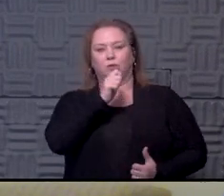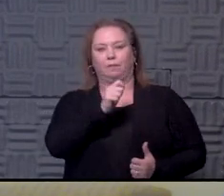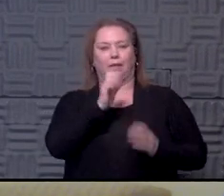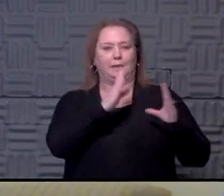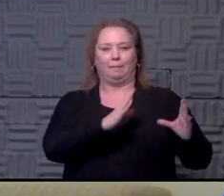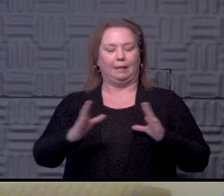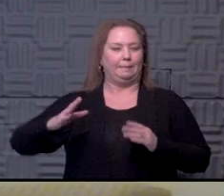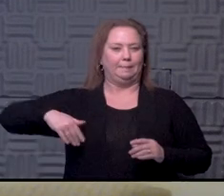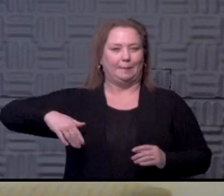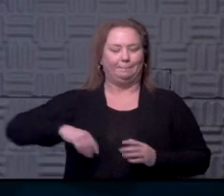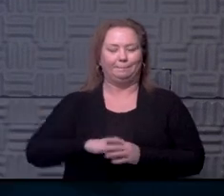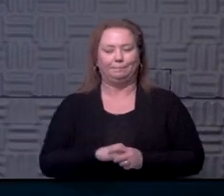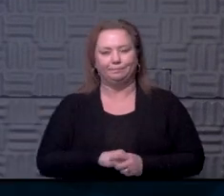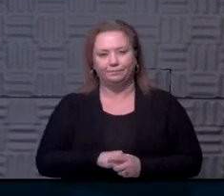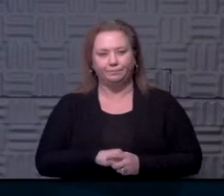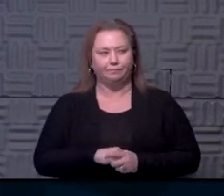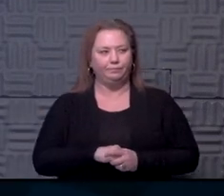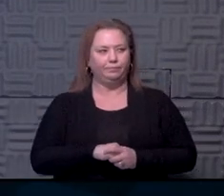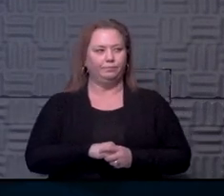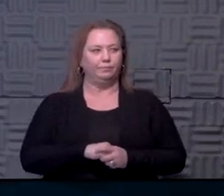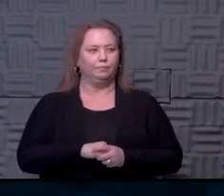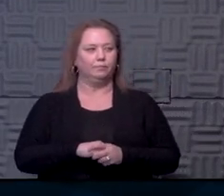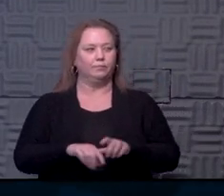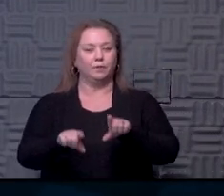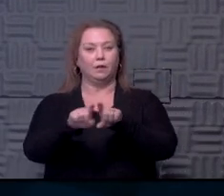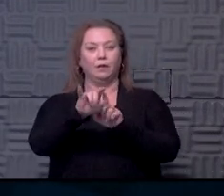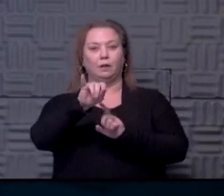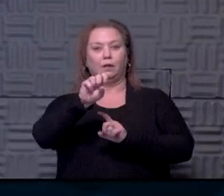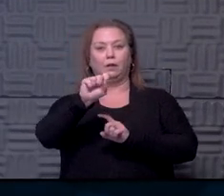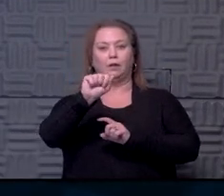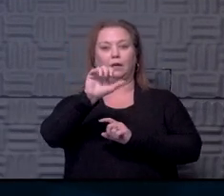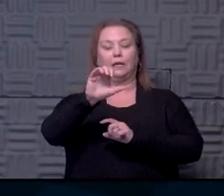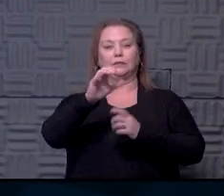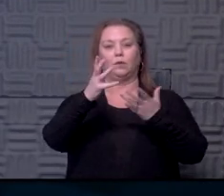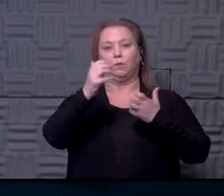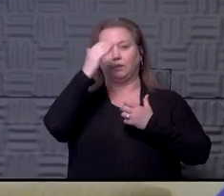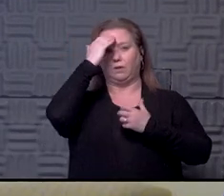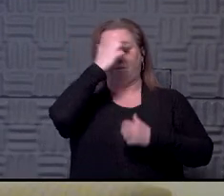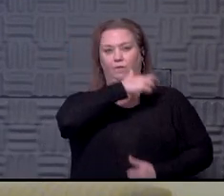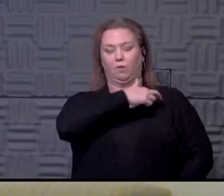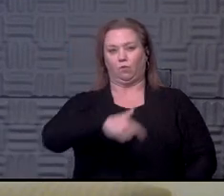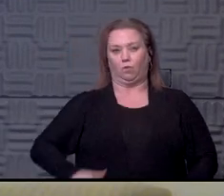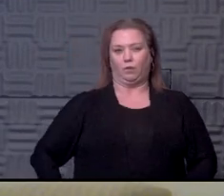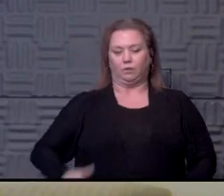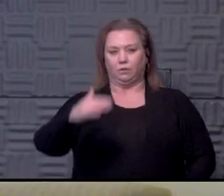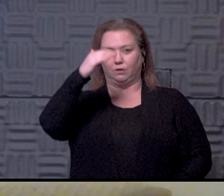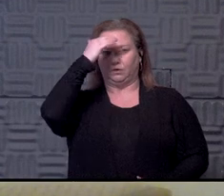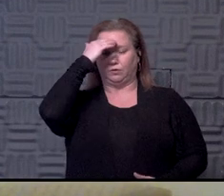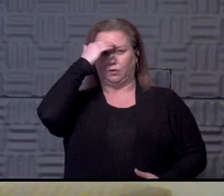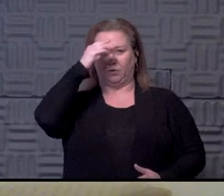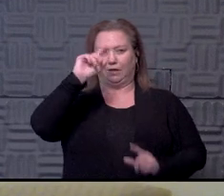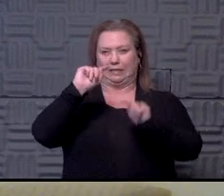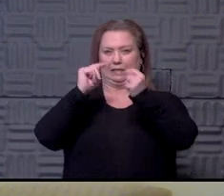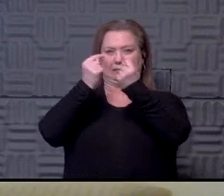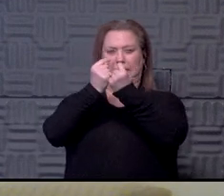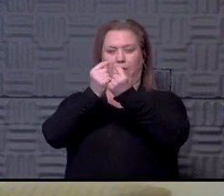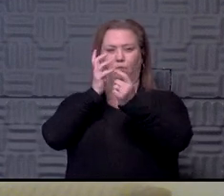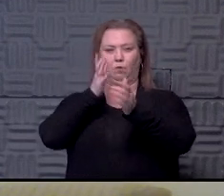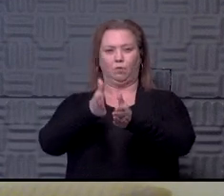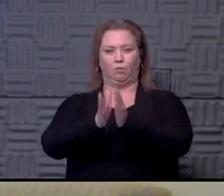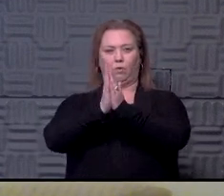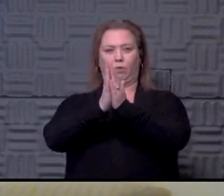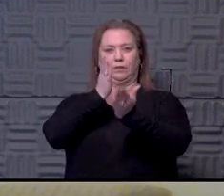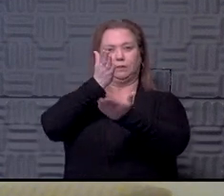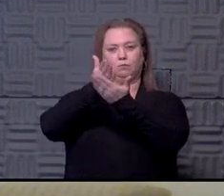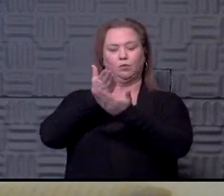a plan in place yet. And also, Dr. Key, Isaac wants to know, as for the Royals, do you know if the team will request